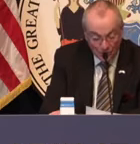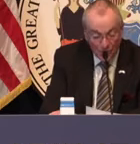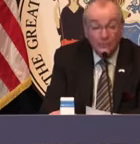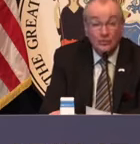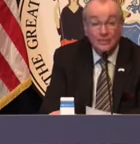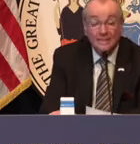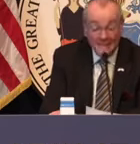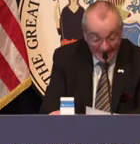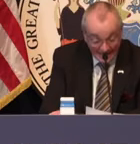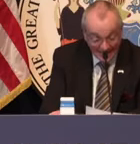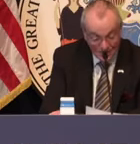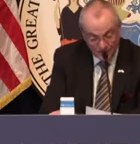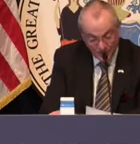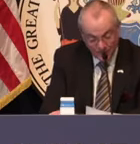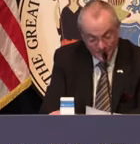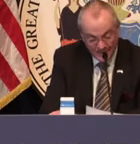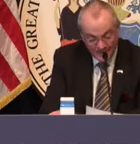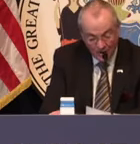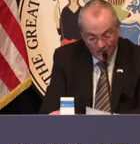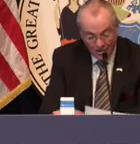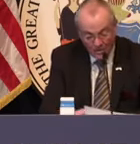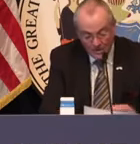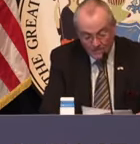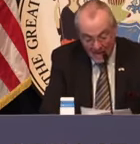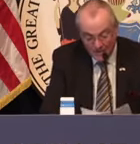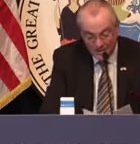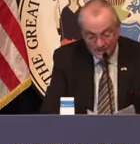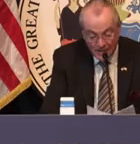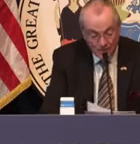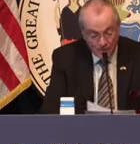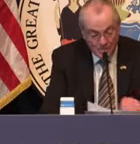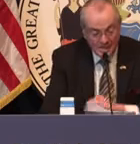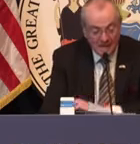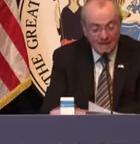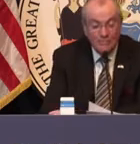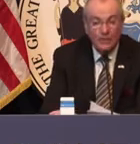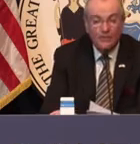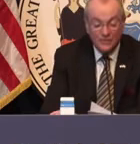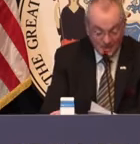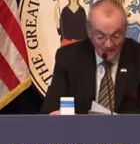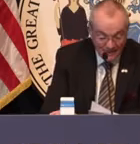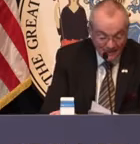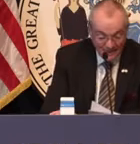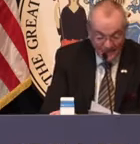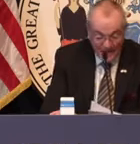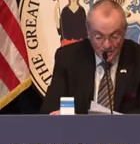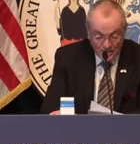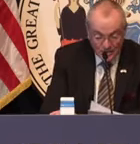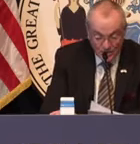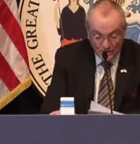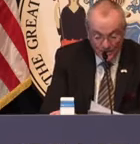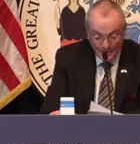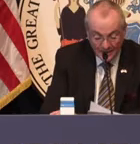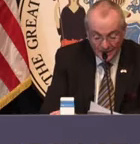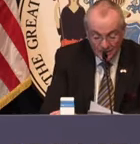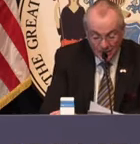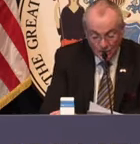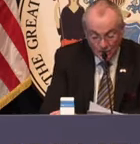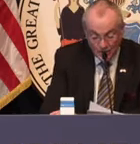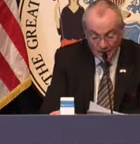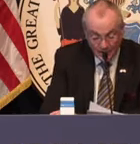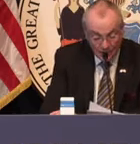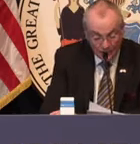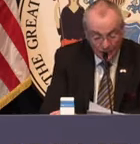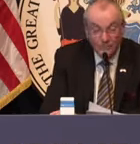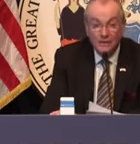Avenue and Grove Street in Elizabeth. Known for her compassionate nature, she became a mother figure to not just the children. She